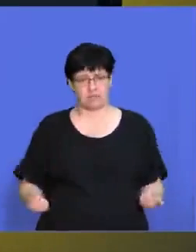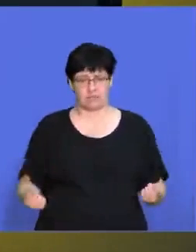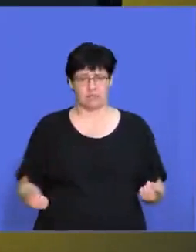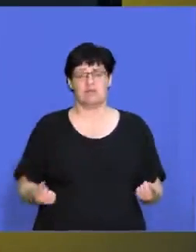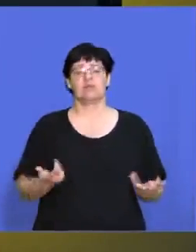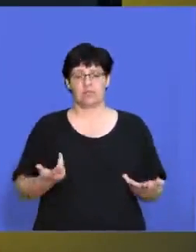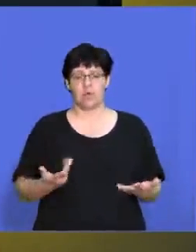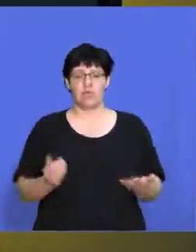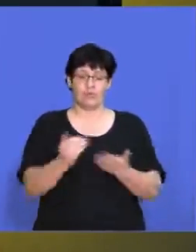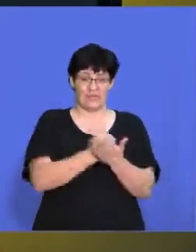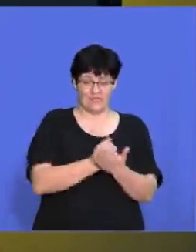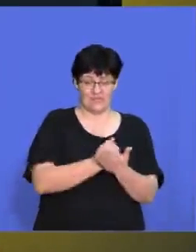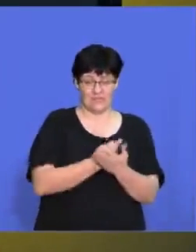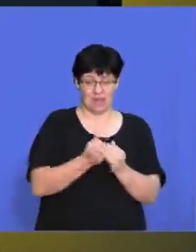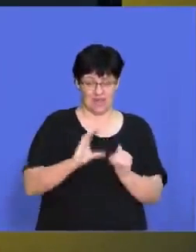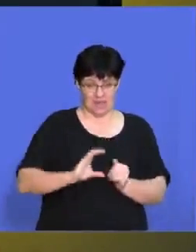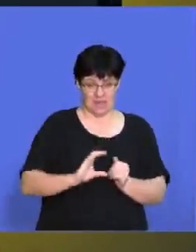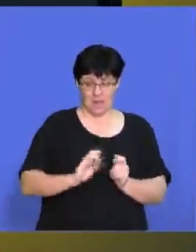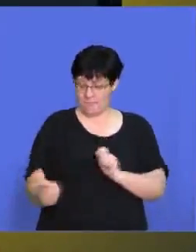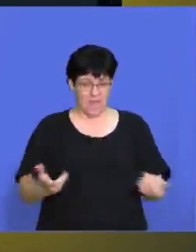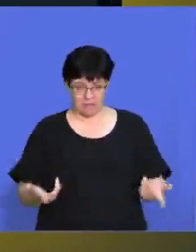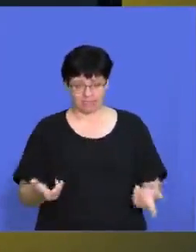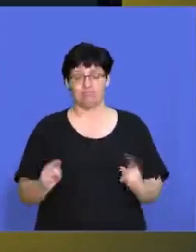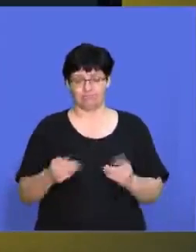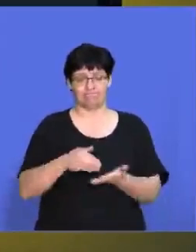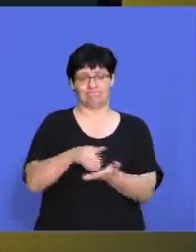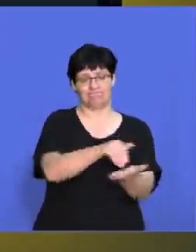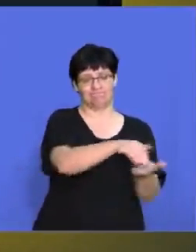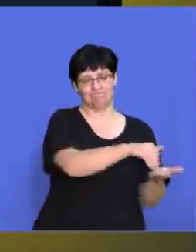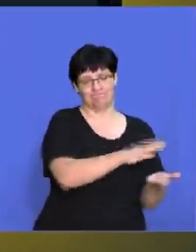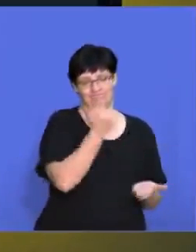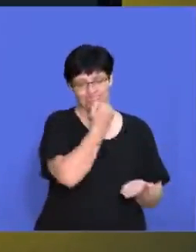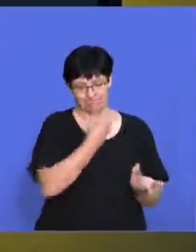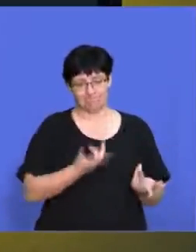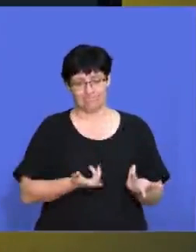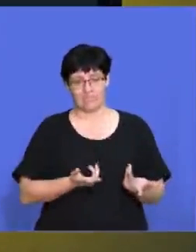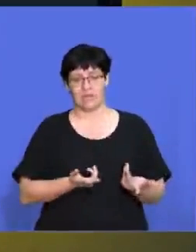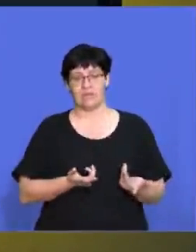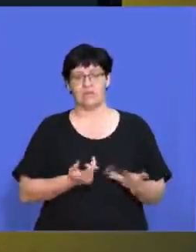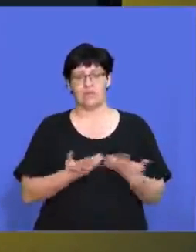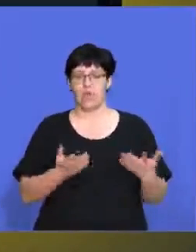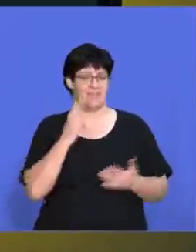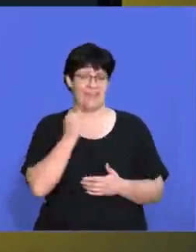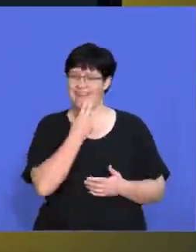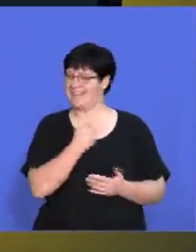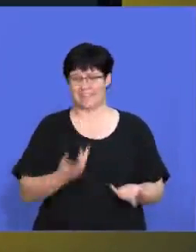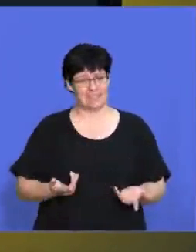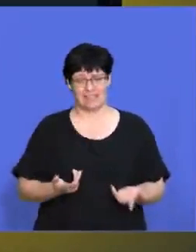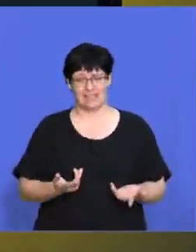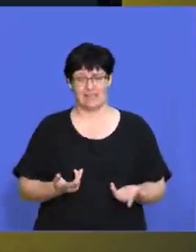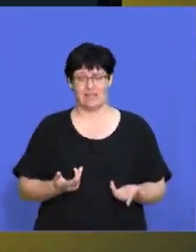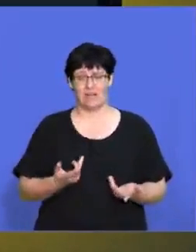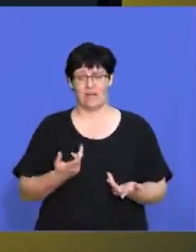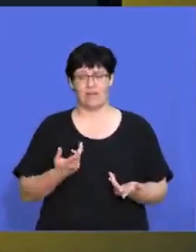business to save money, they will retrench. They will retrench people. It's not a very nice thing to go through